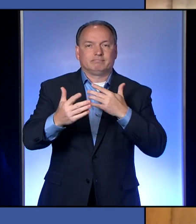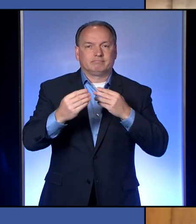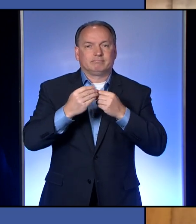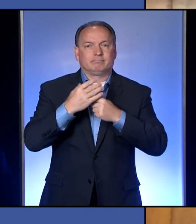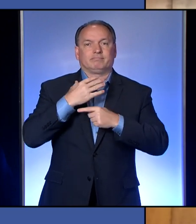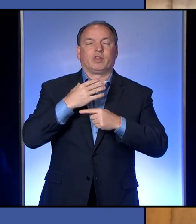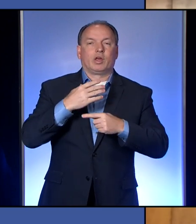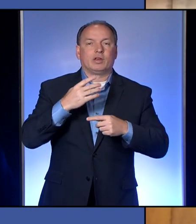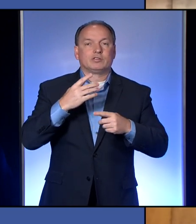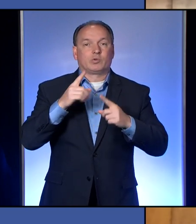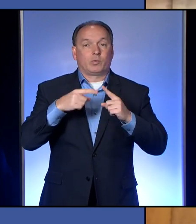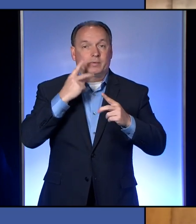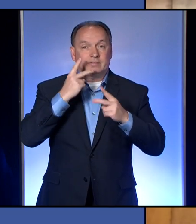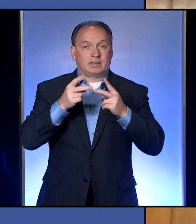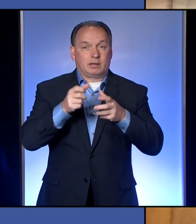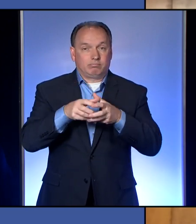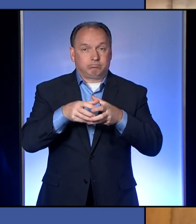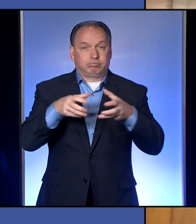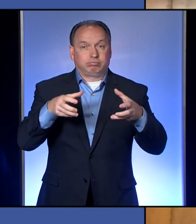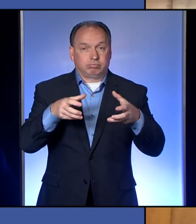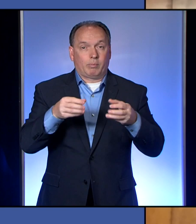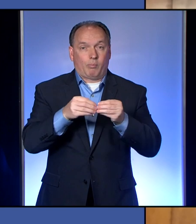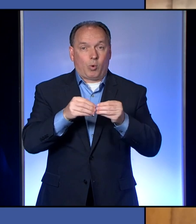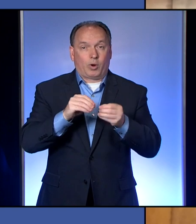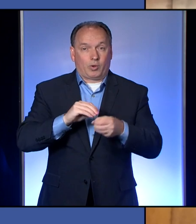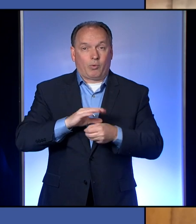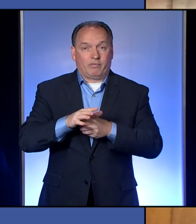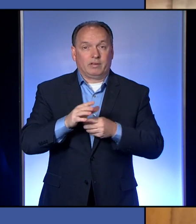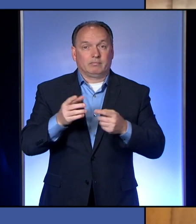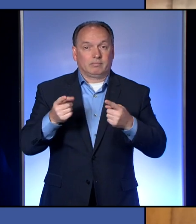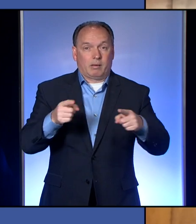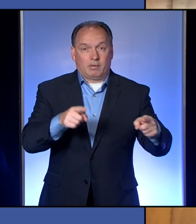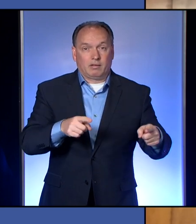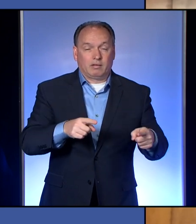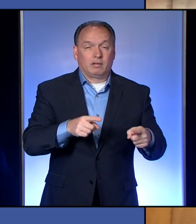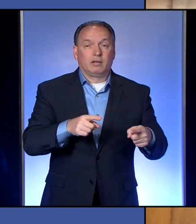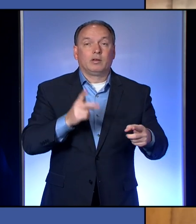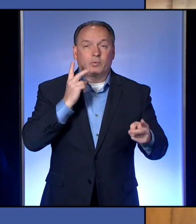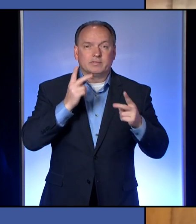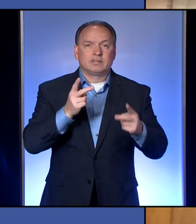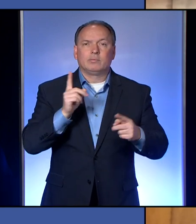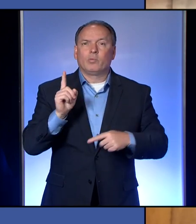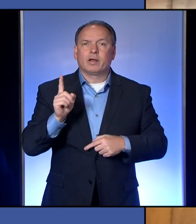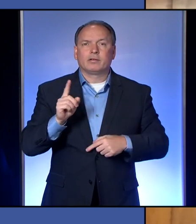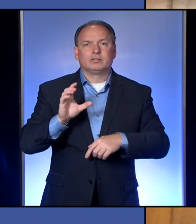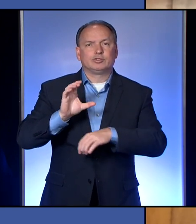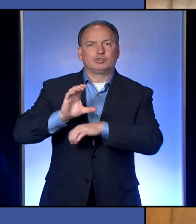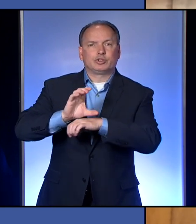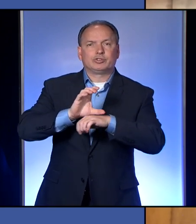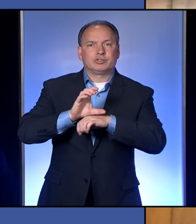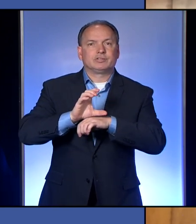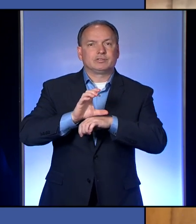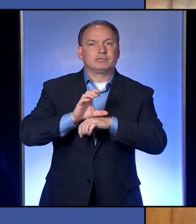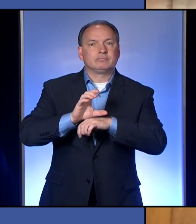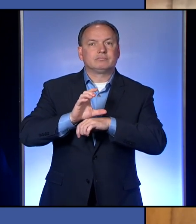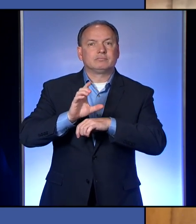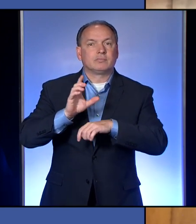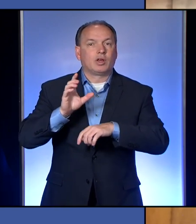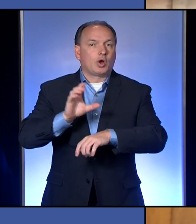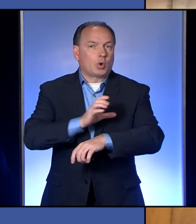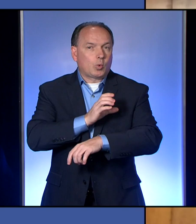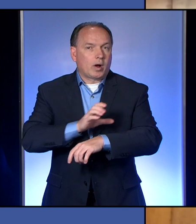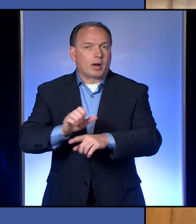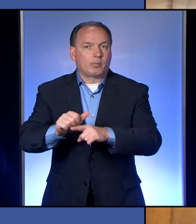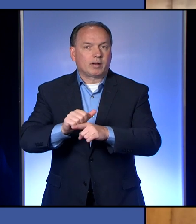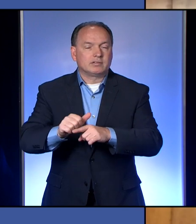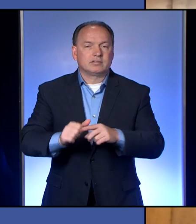outbreaks of COVID, we have seen them in churches with choir practices. We've seen